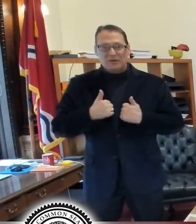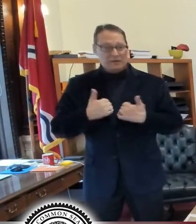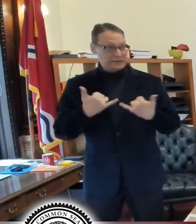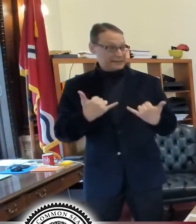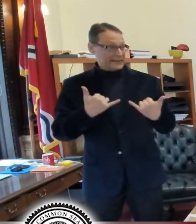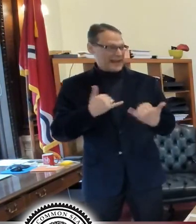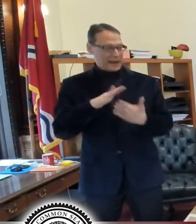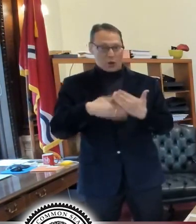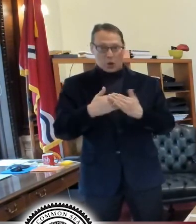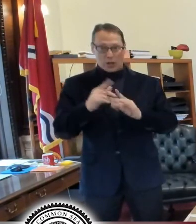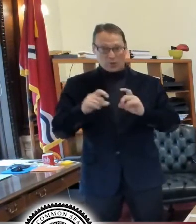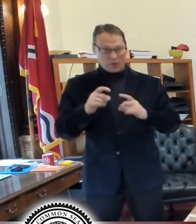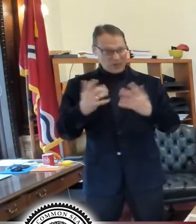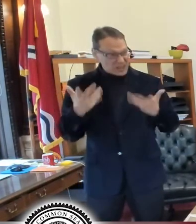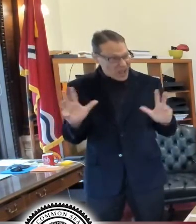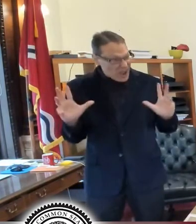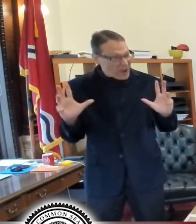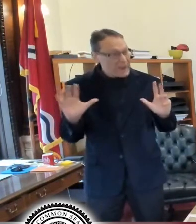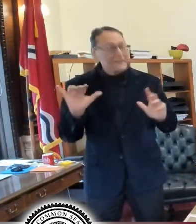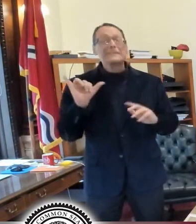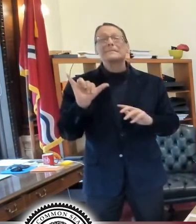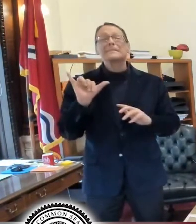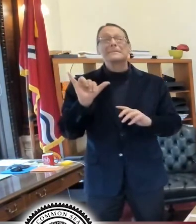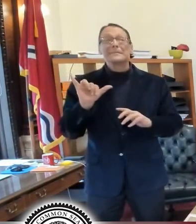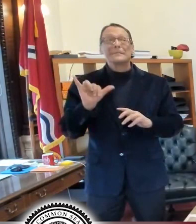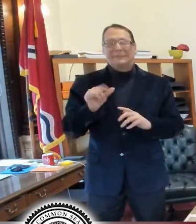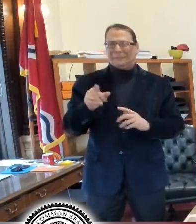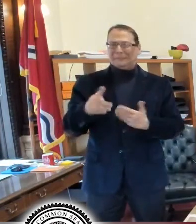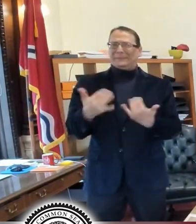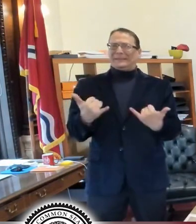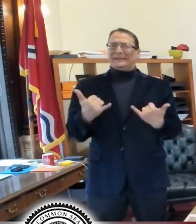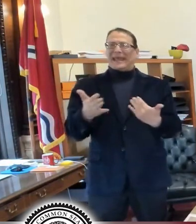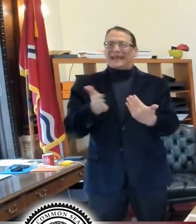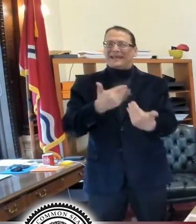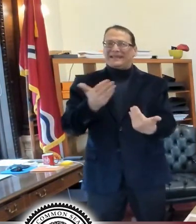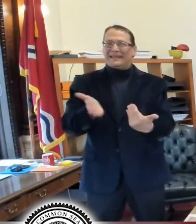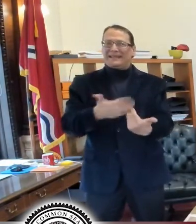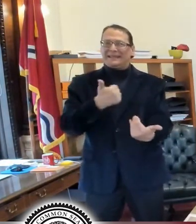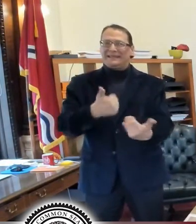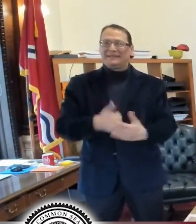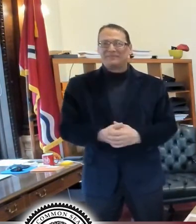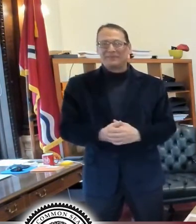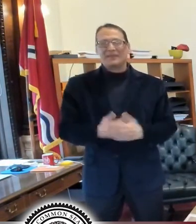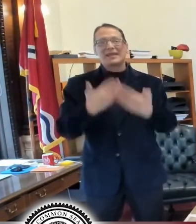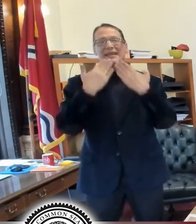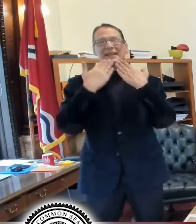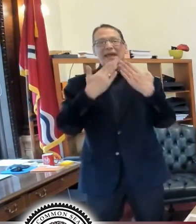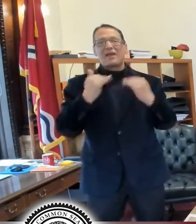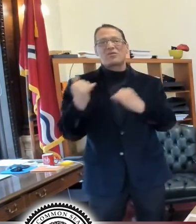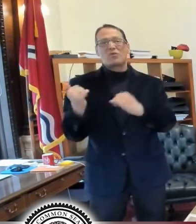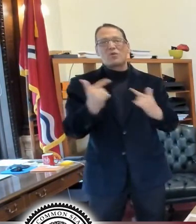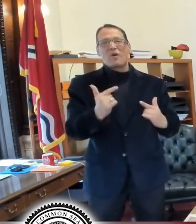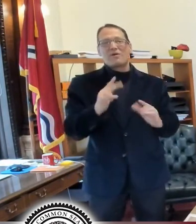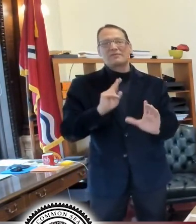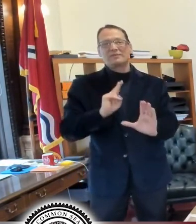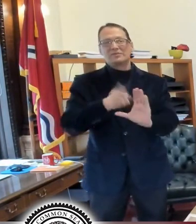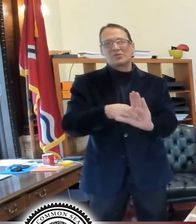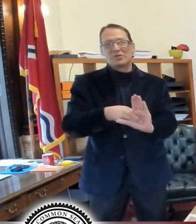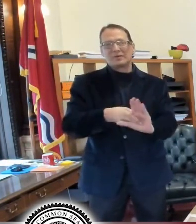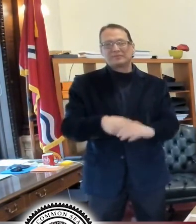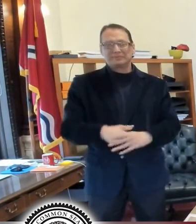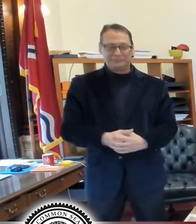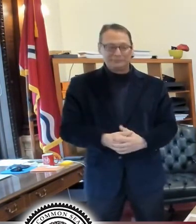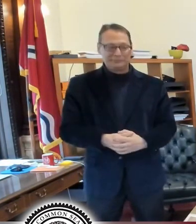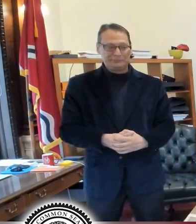for today, Mary. That's it for today. You guys went easy on us today. Um, thank you all for being with us. Um,